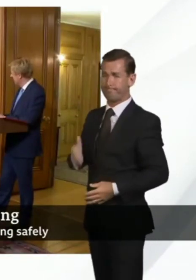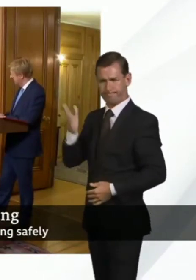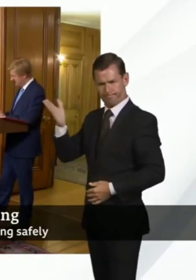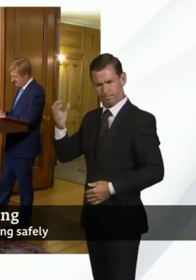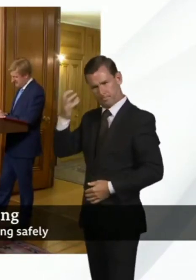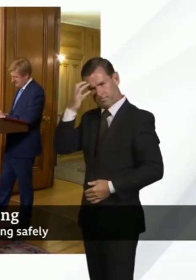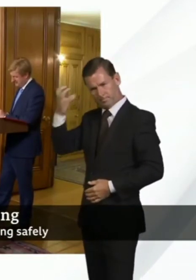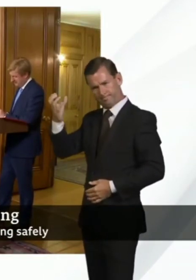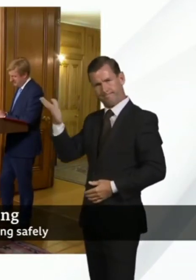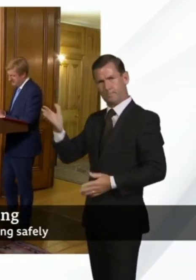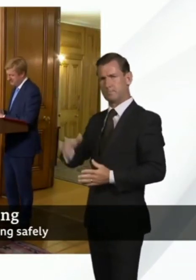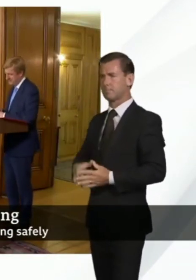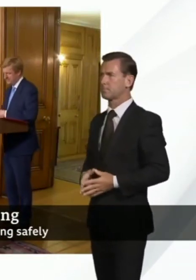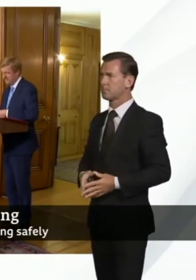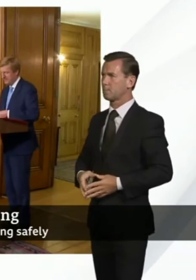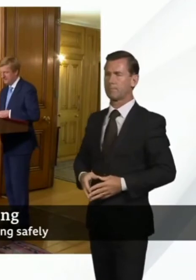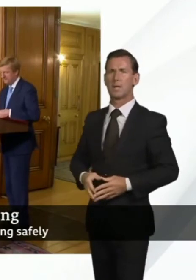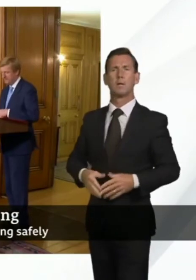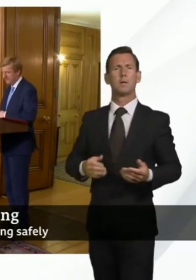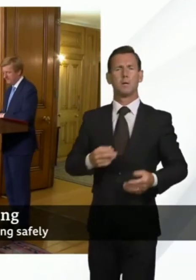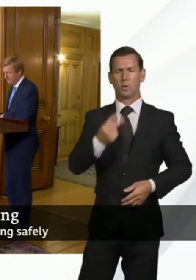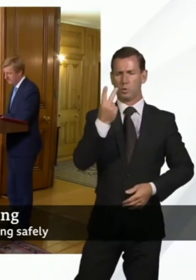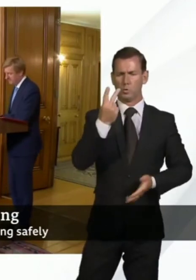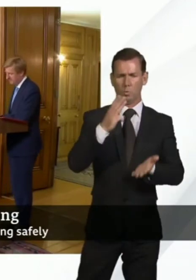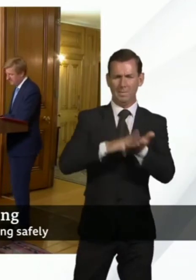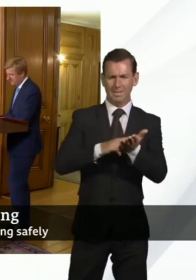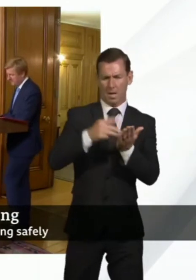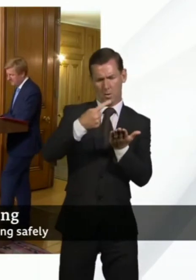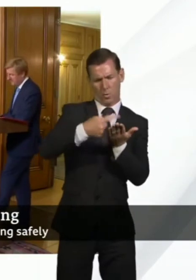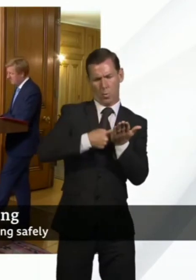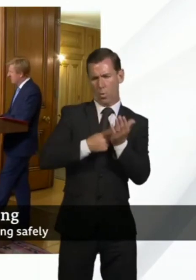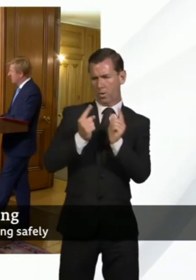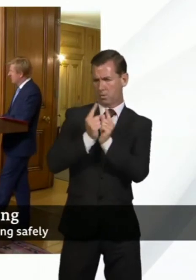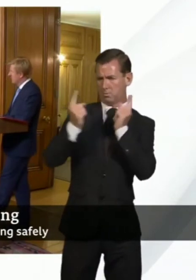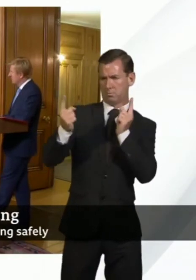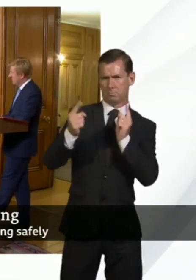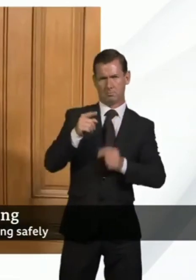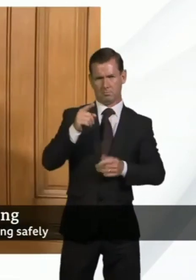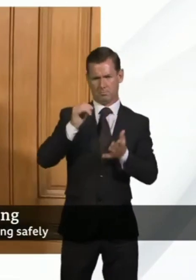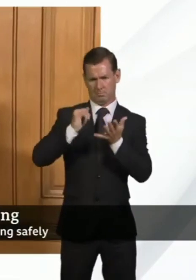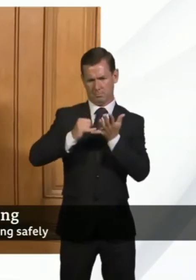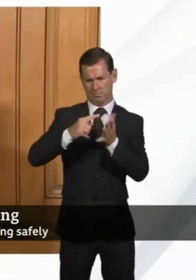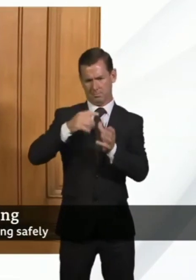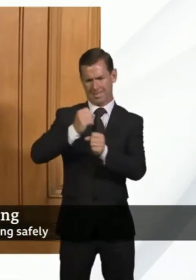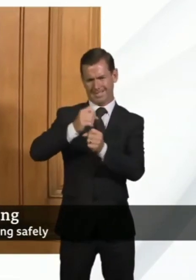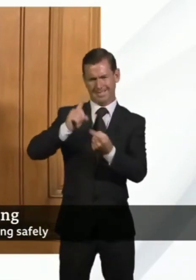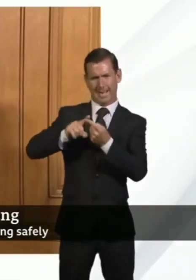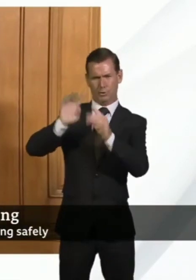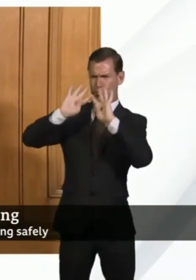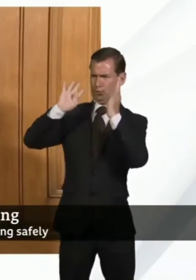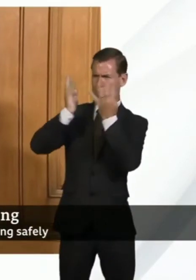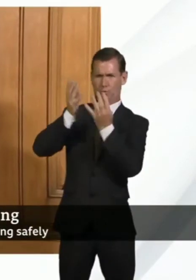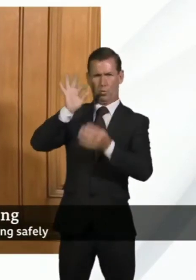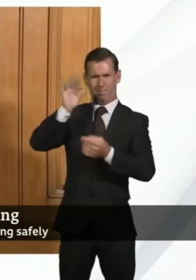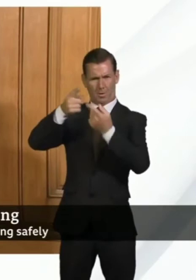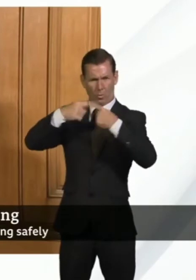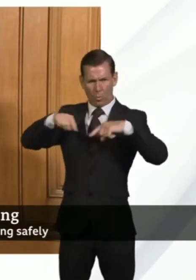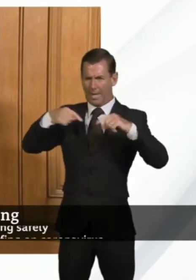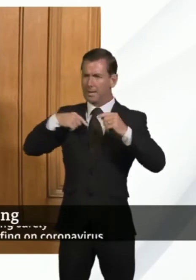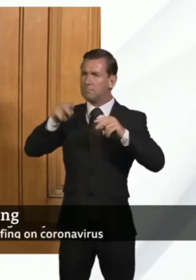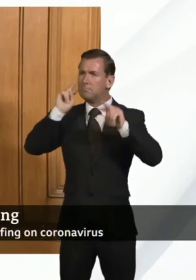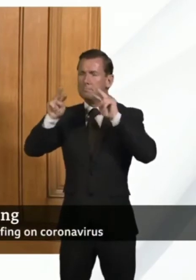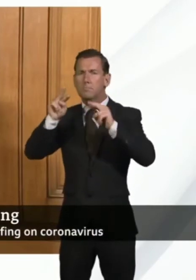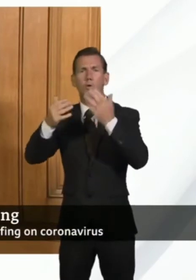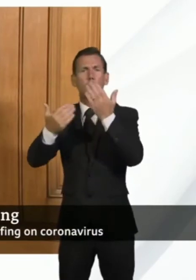So on the two metre rule so I can absolutely assure you that SAGE does keep things under review not least because the